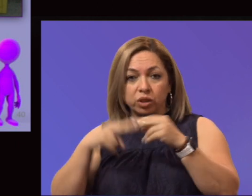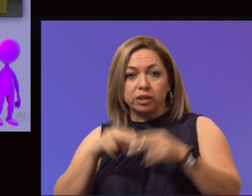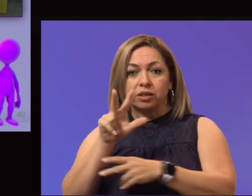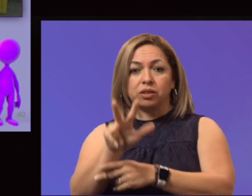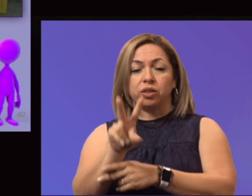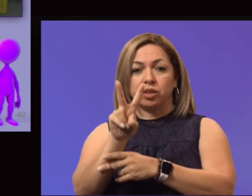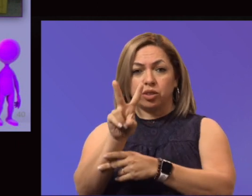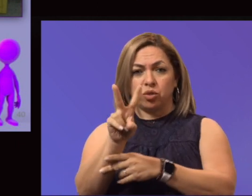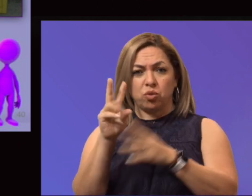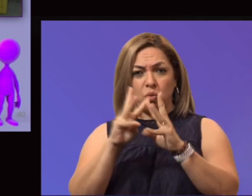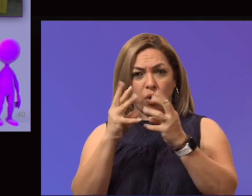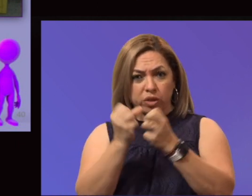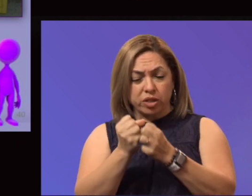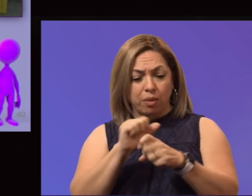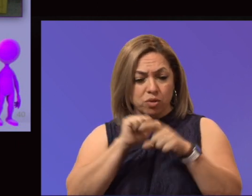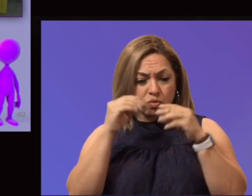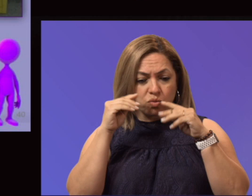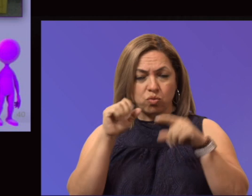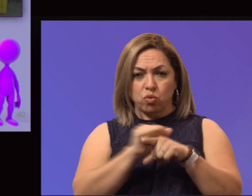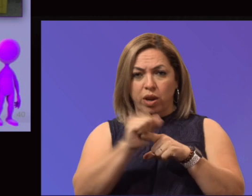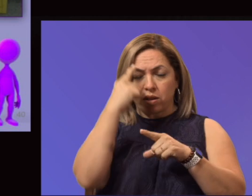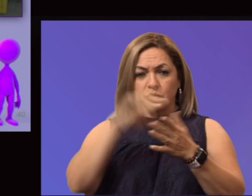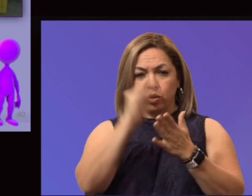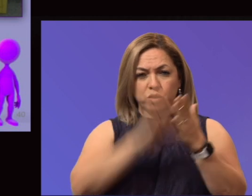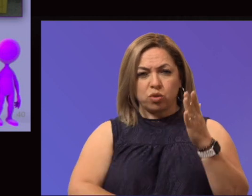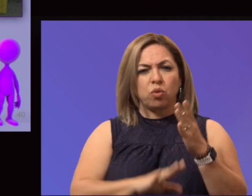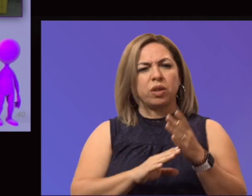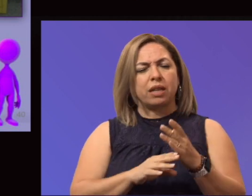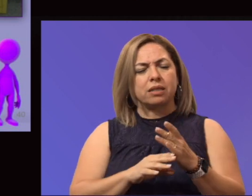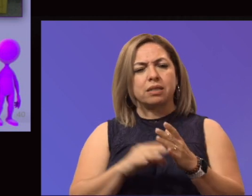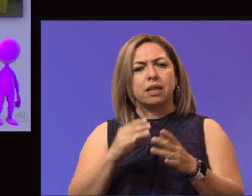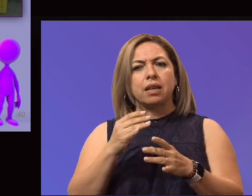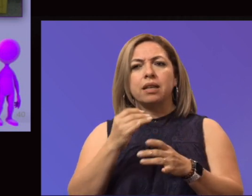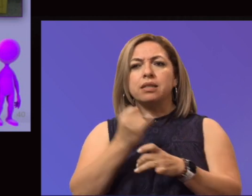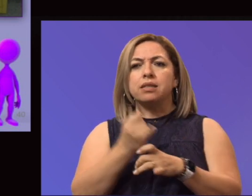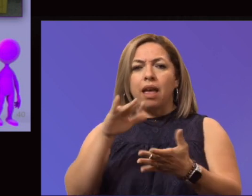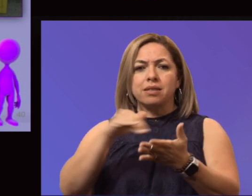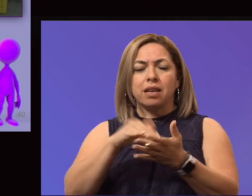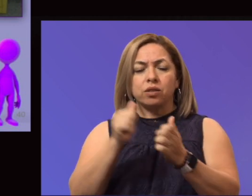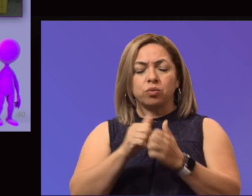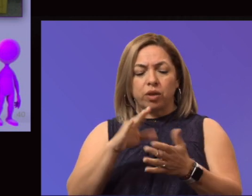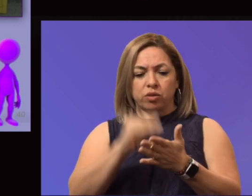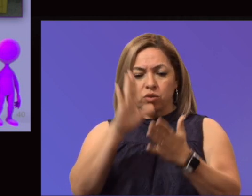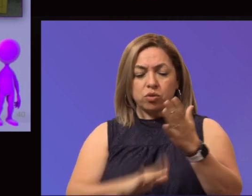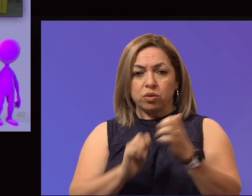tutors and seven for centers with students with disabilities in understanding how to utilize these particular areas. So kudos